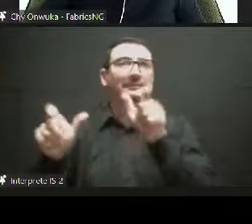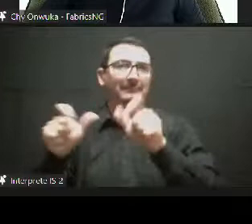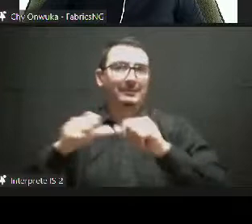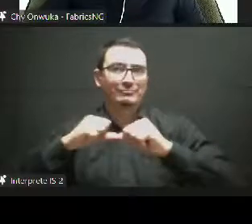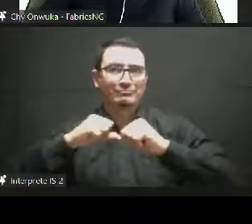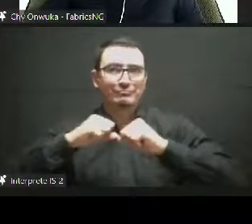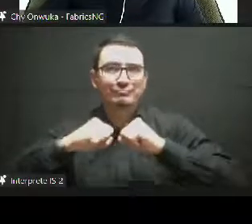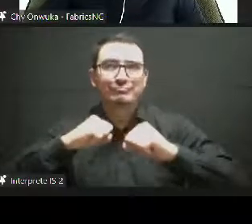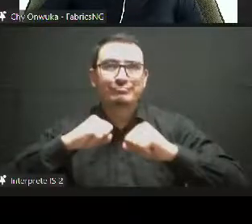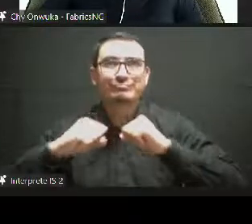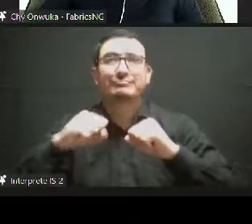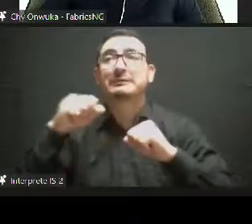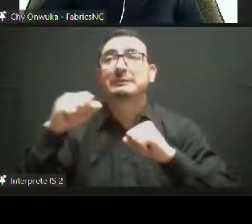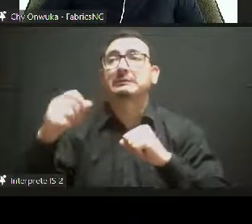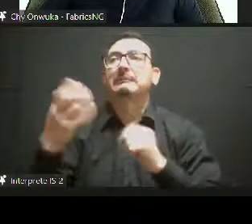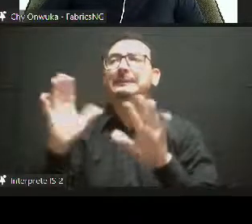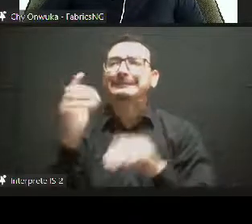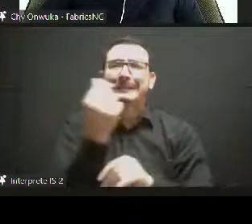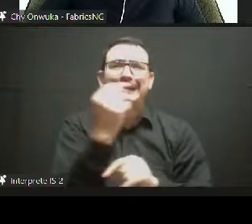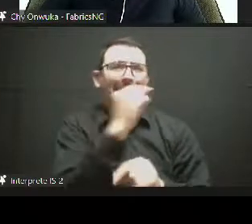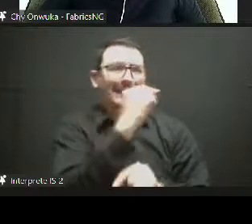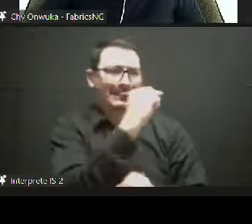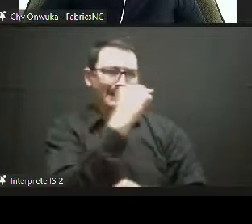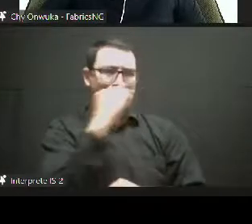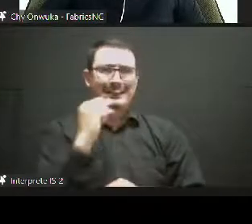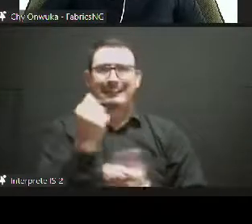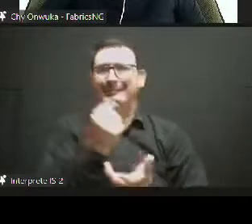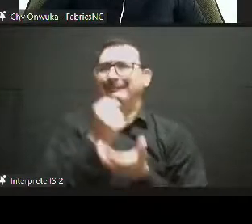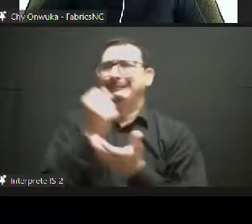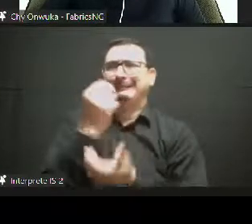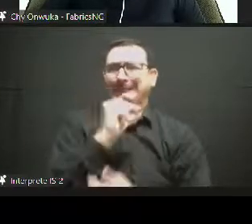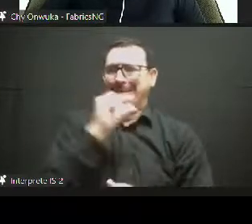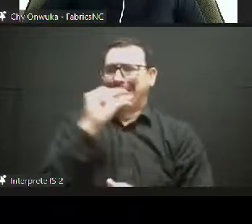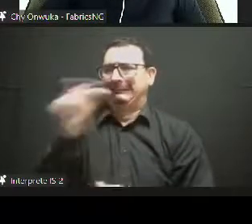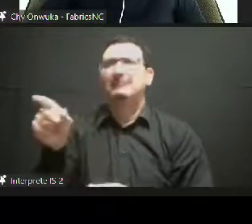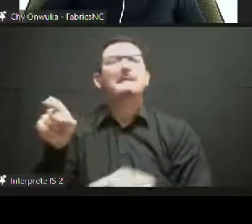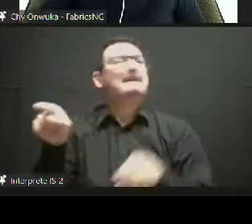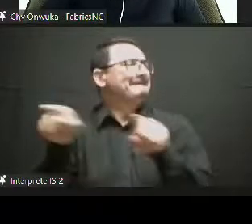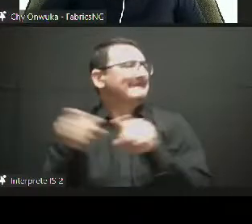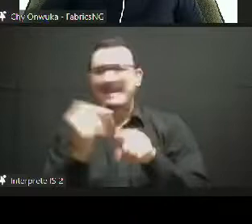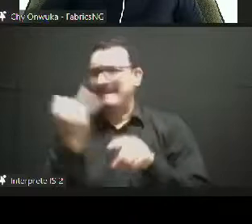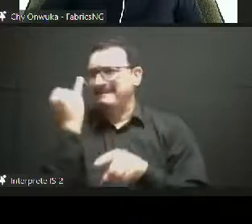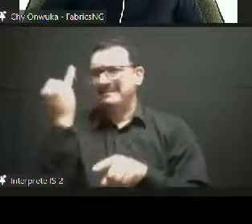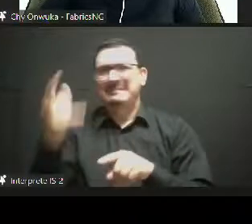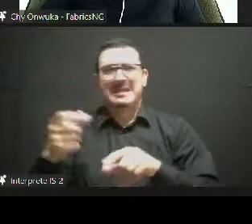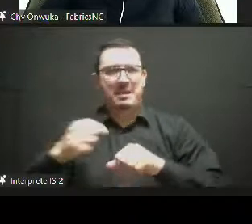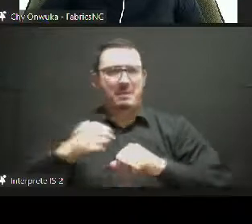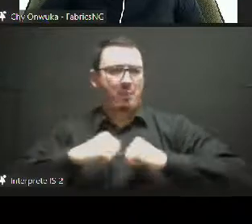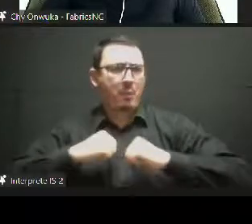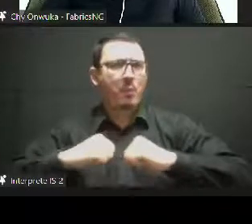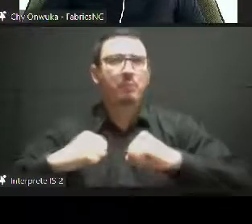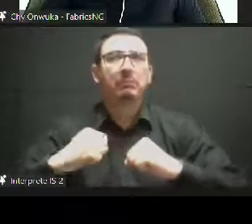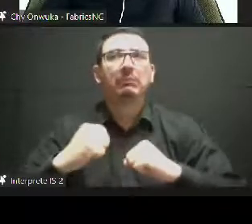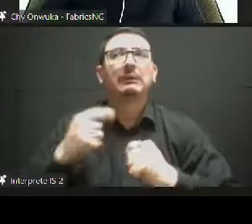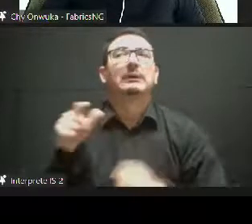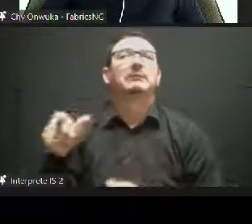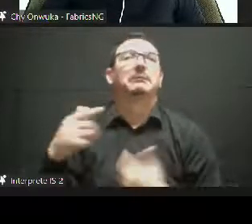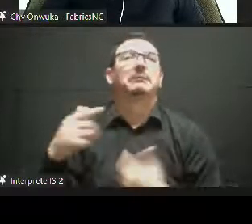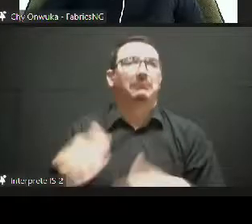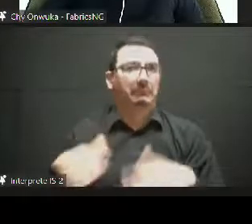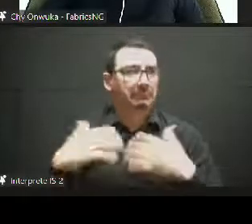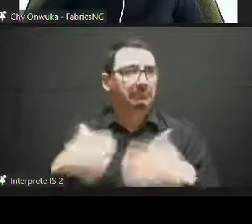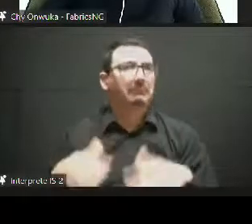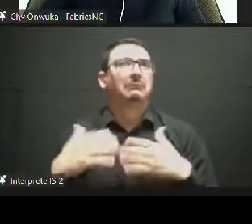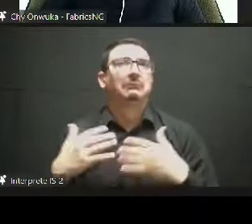money in supporting creative production directly. And this is the likes of the of the MENA facing